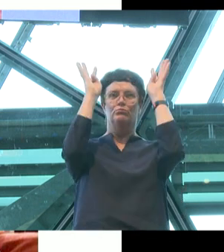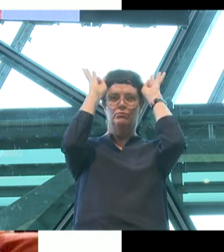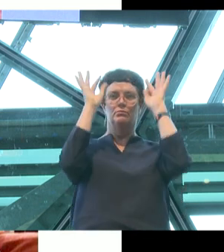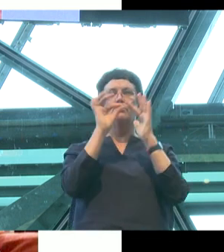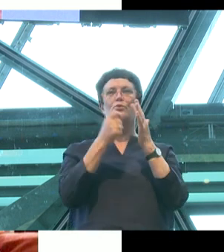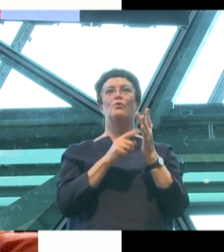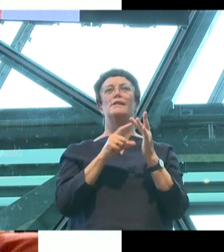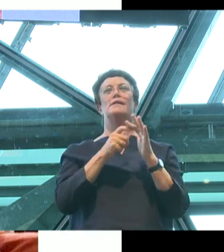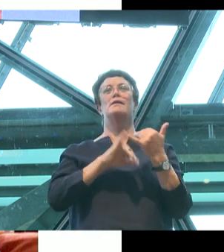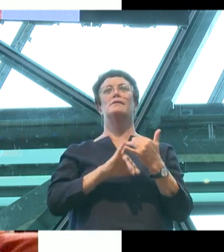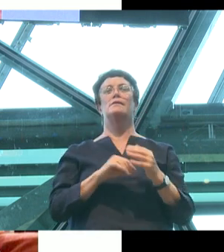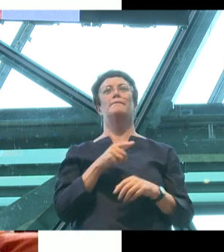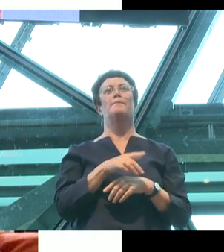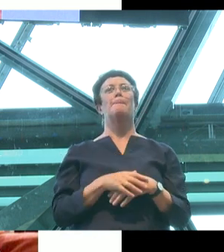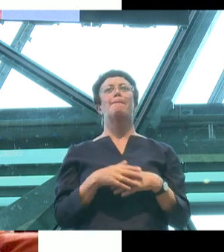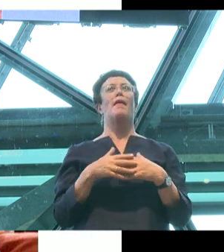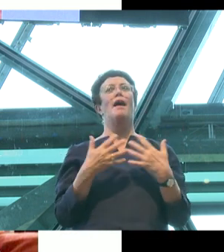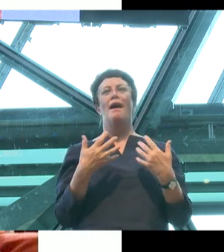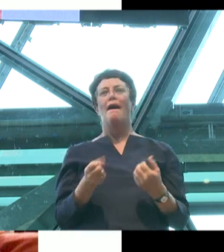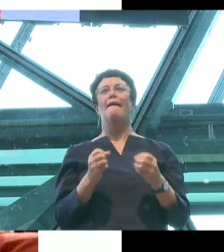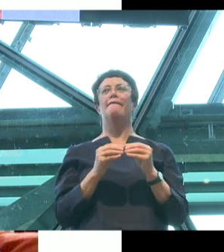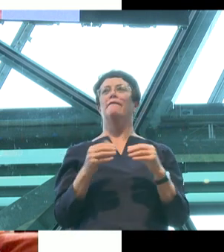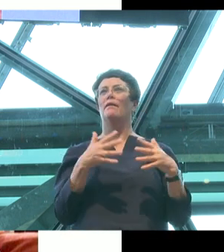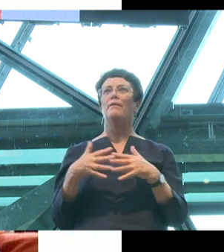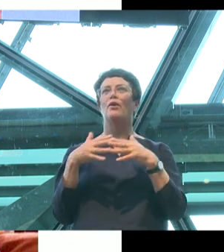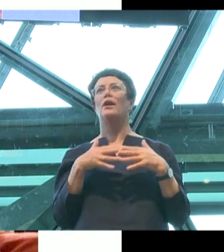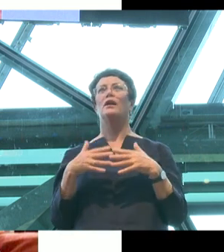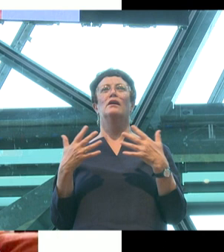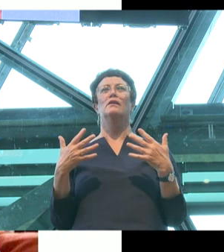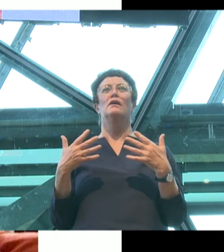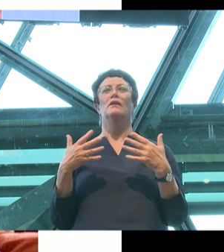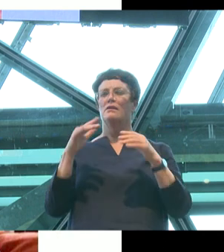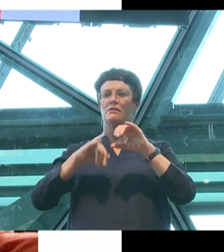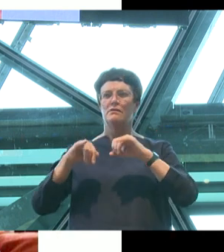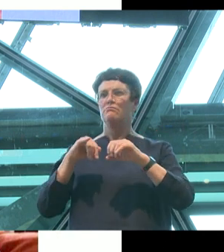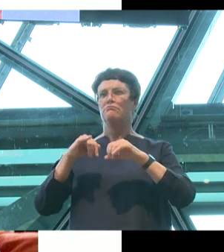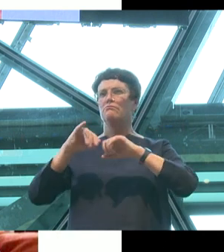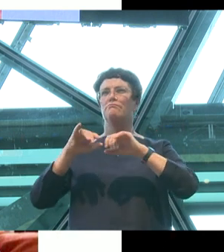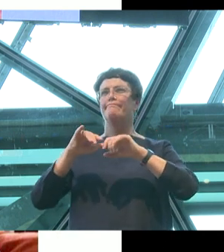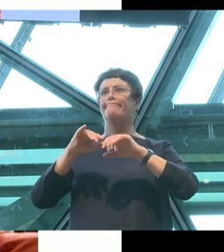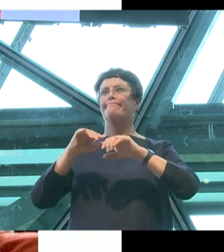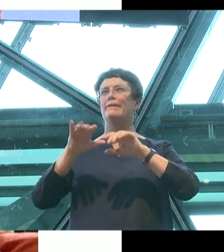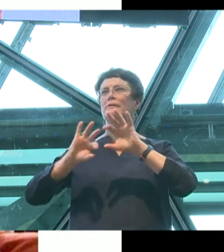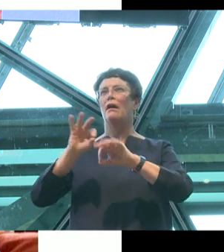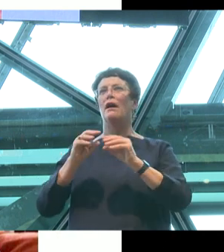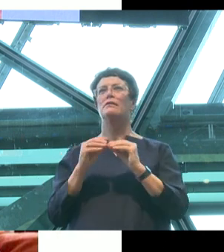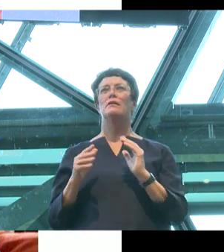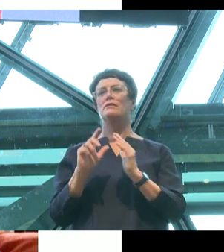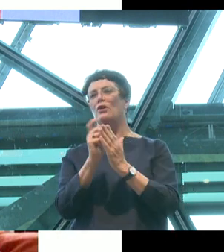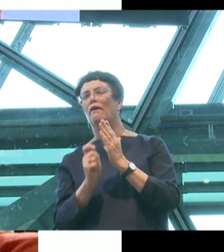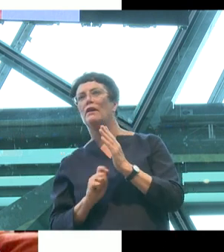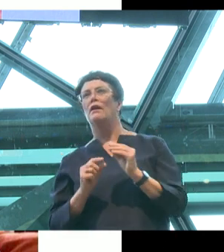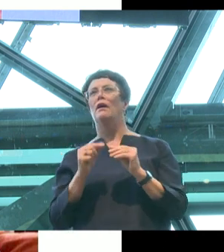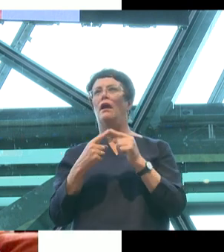version, it features American physician, radiologist, tuberculosis researcher, writer and novelist Alan L.